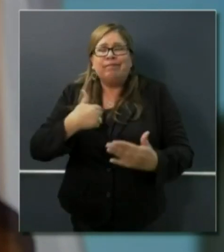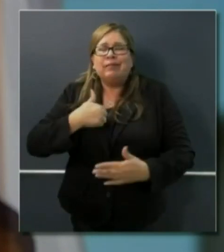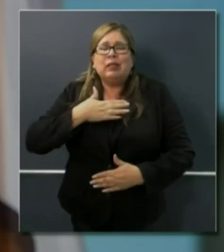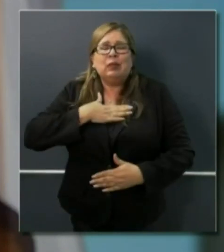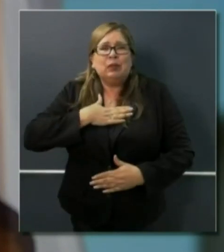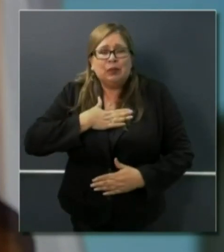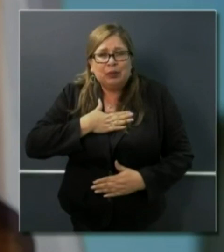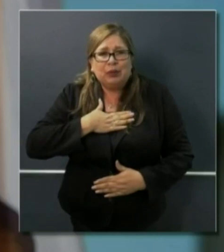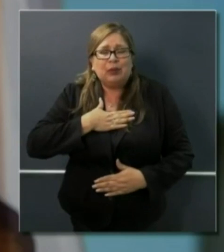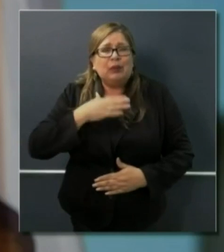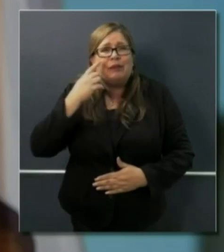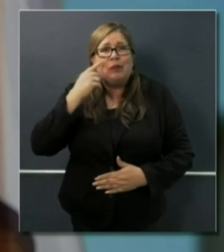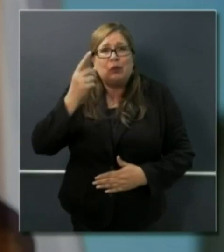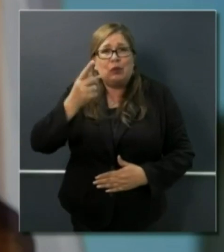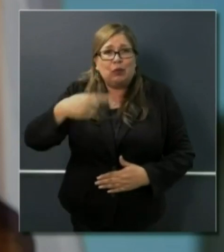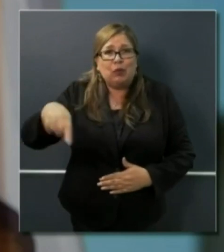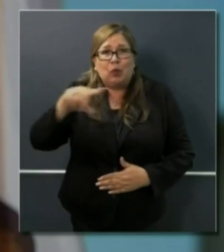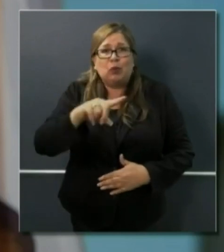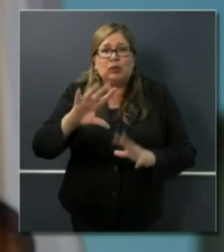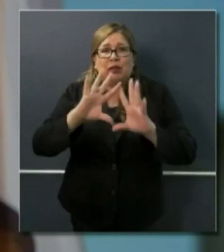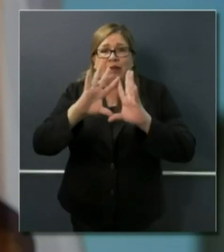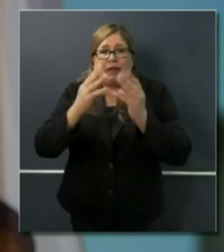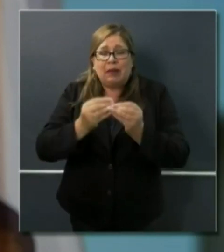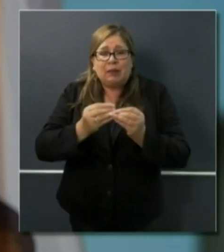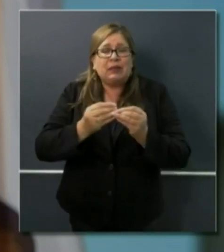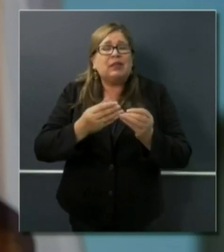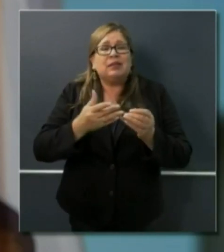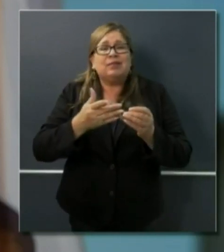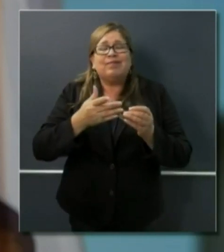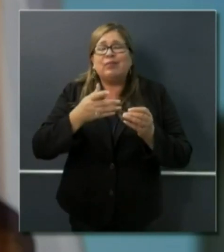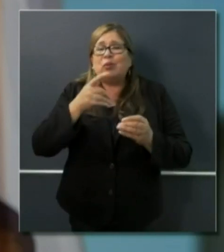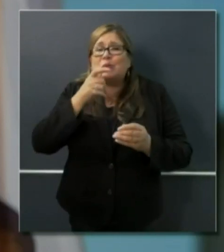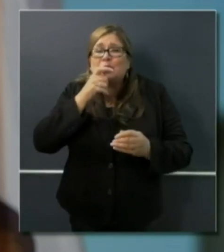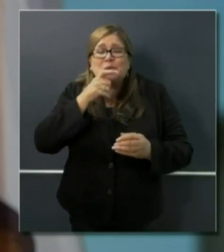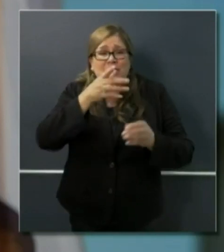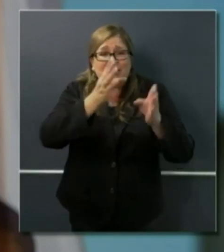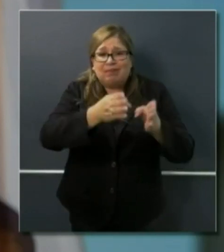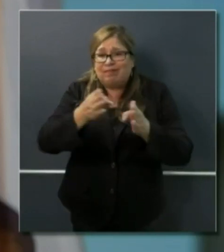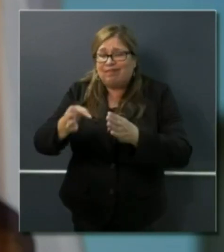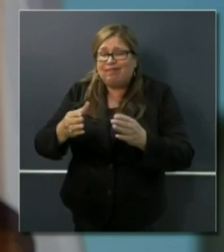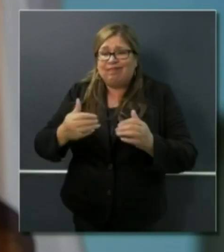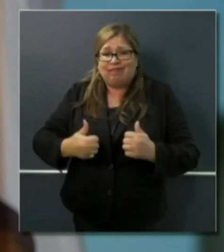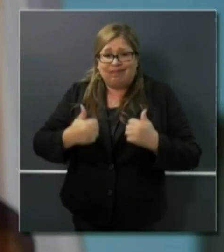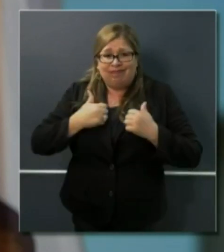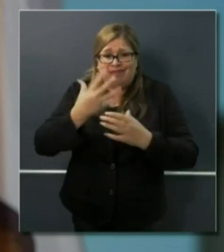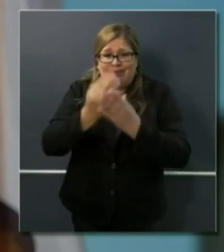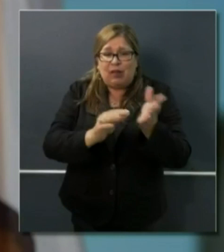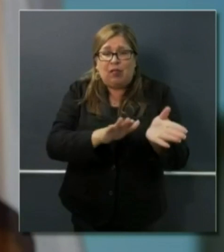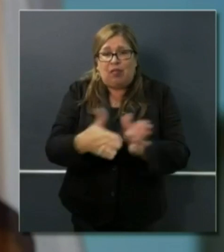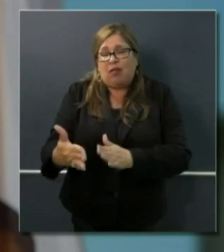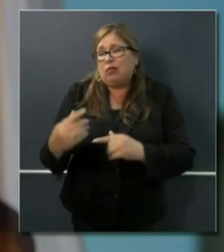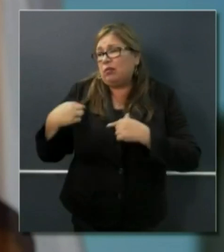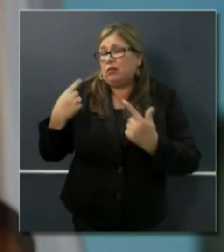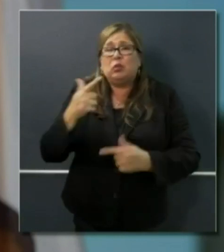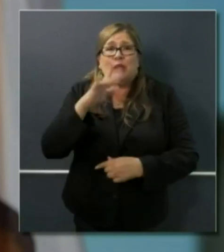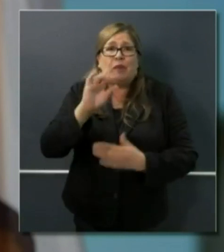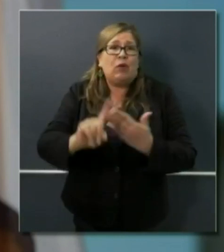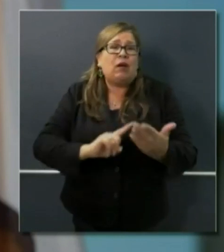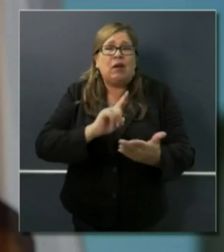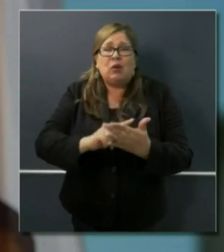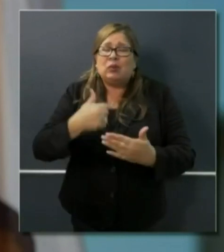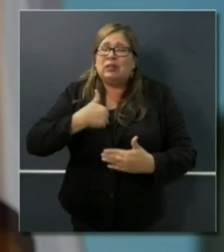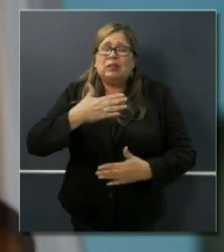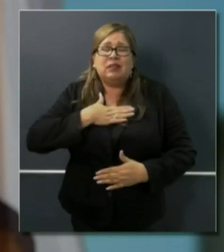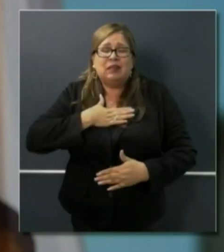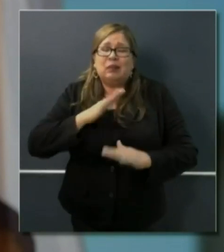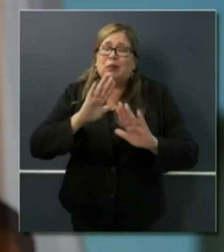to those family members, loved ones of those lives lost over the last 24 hours. I began